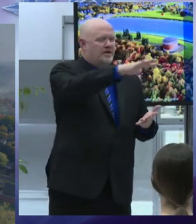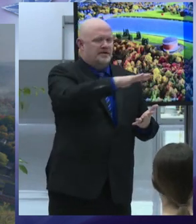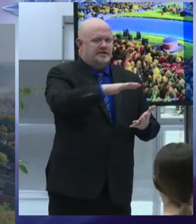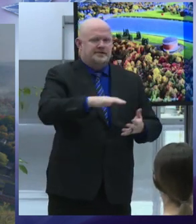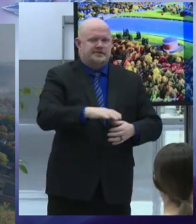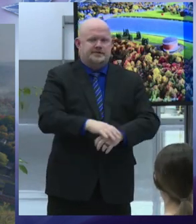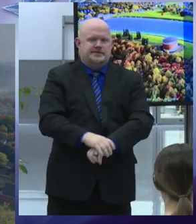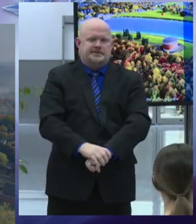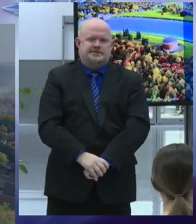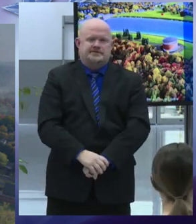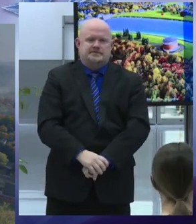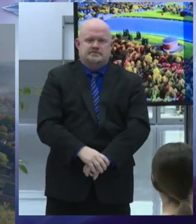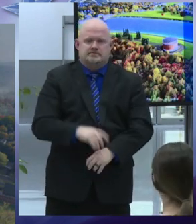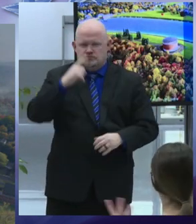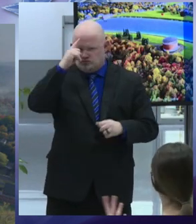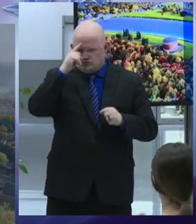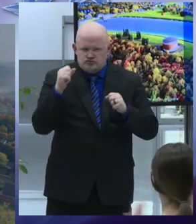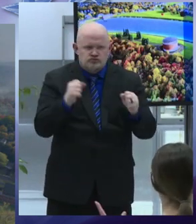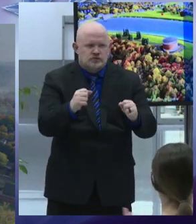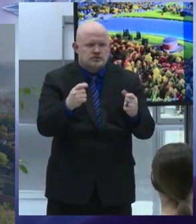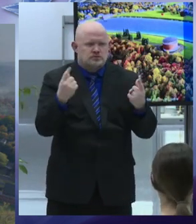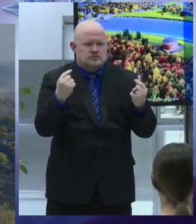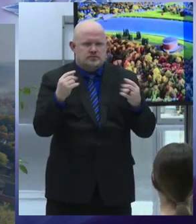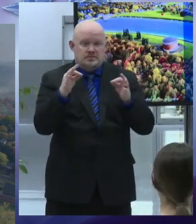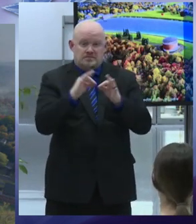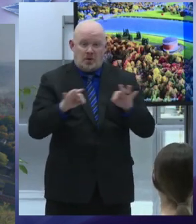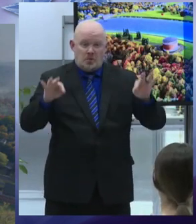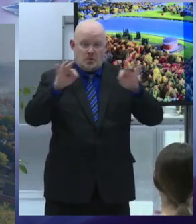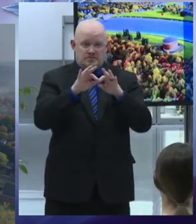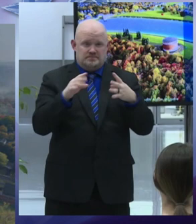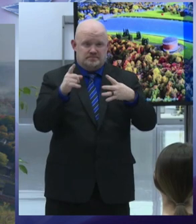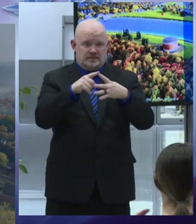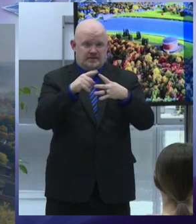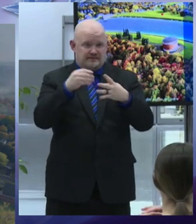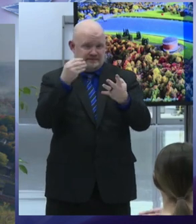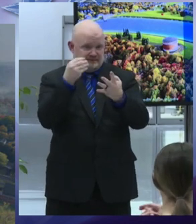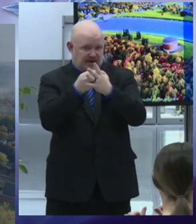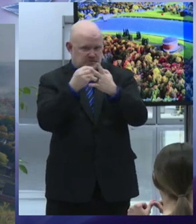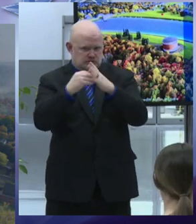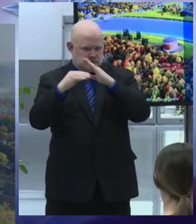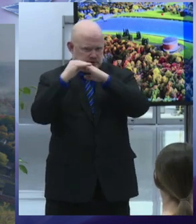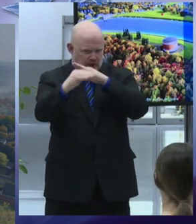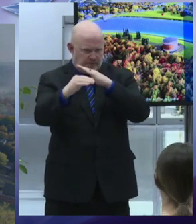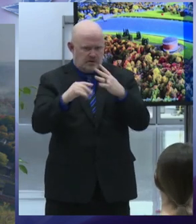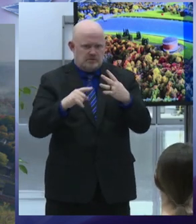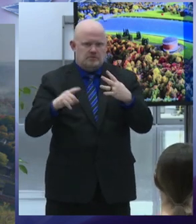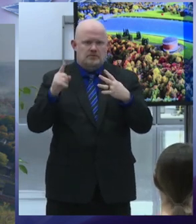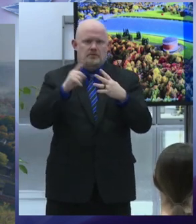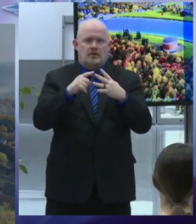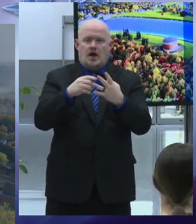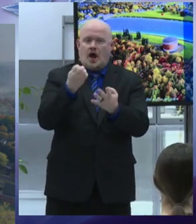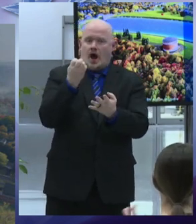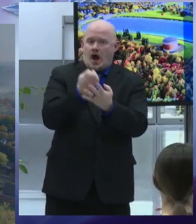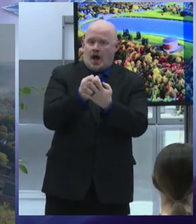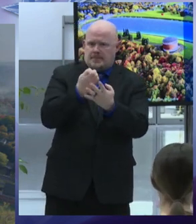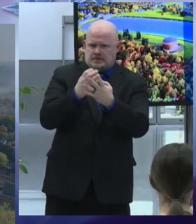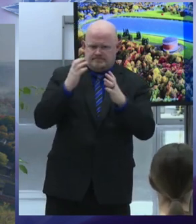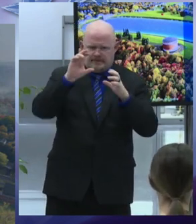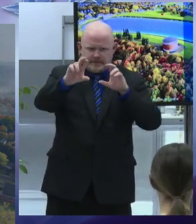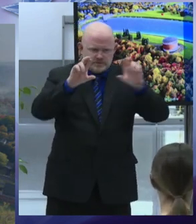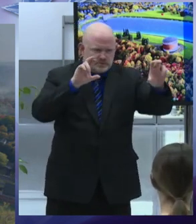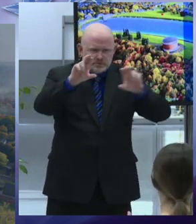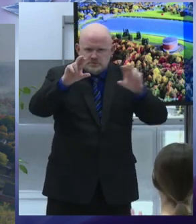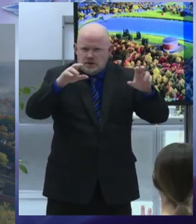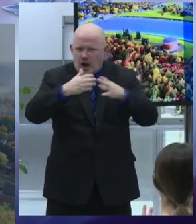comprised of four clear objectives achieve fiscal sustainability increase economic investment and neighborhood stability improve